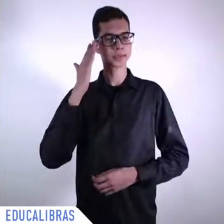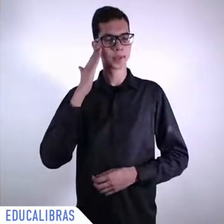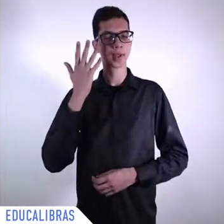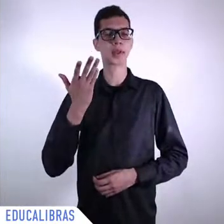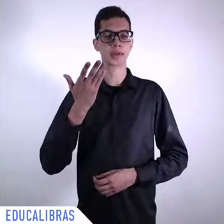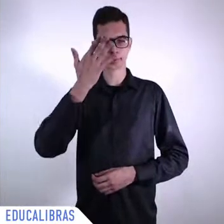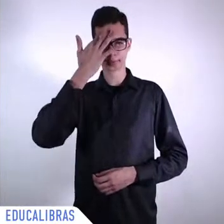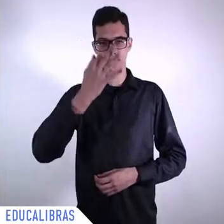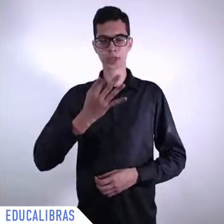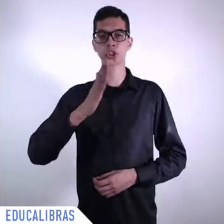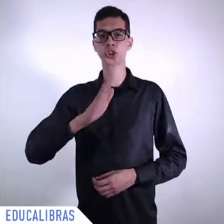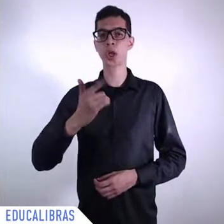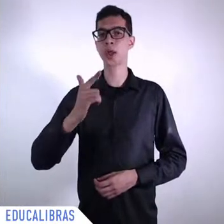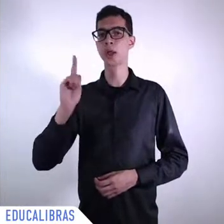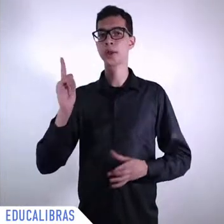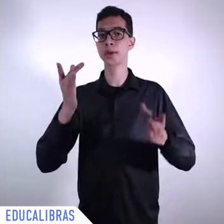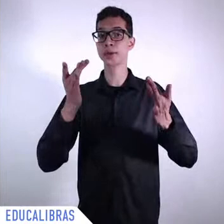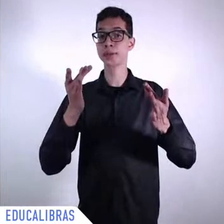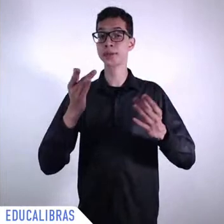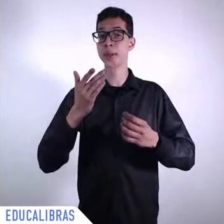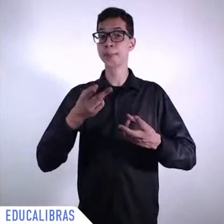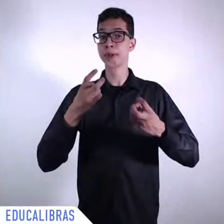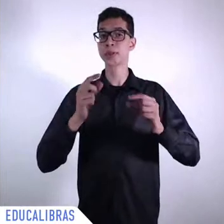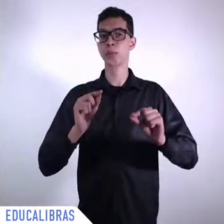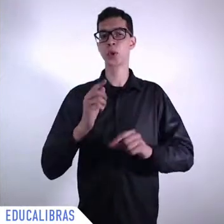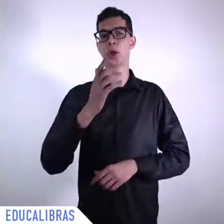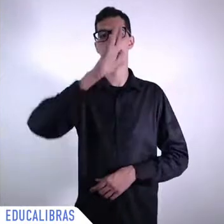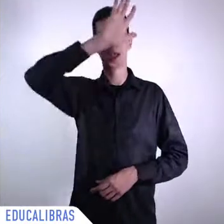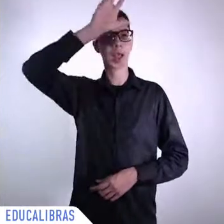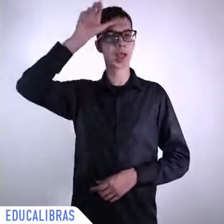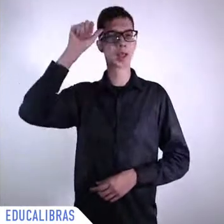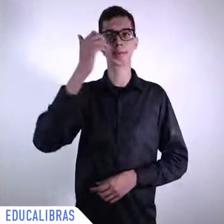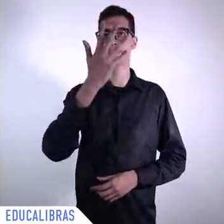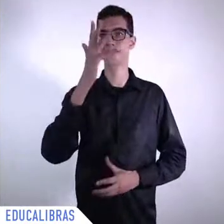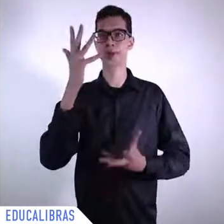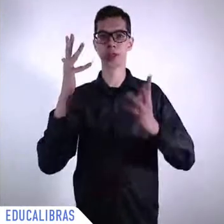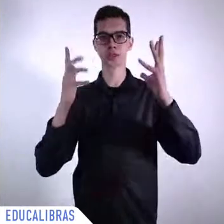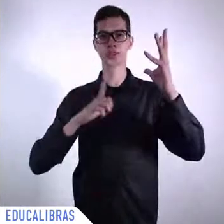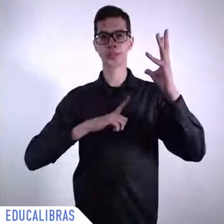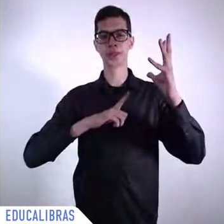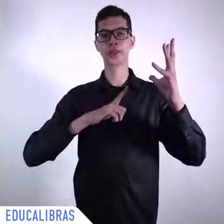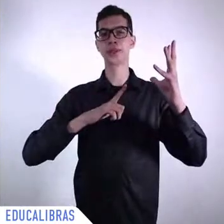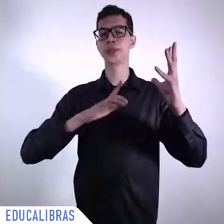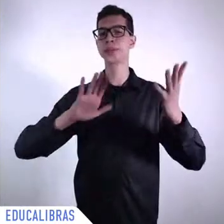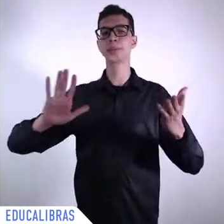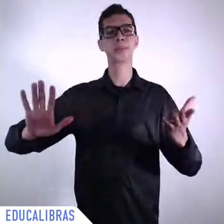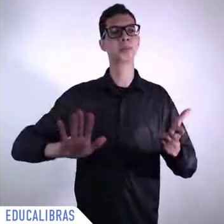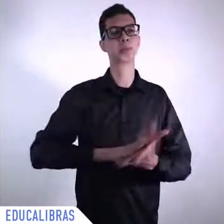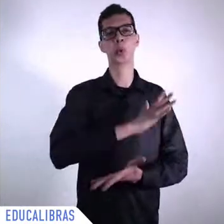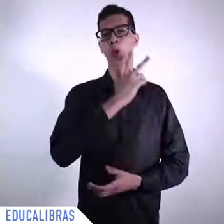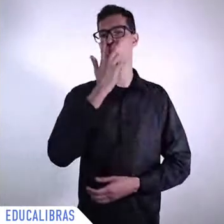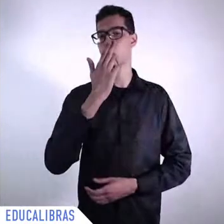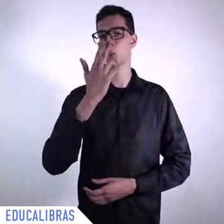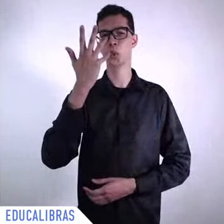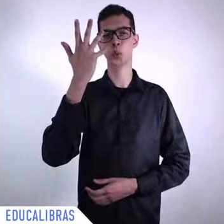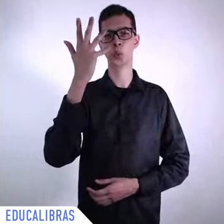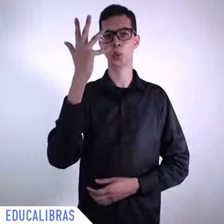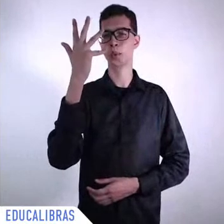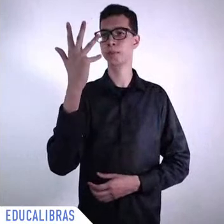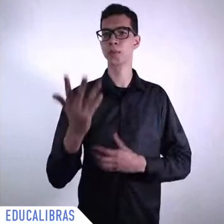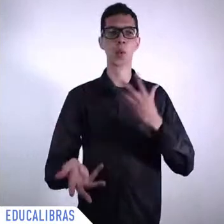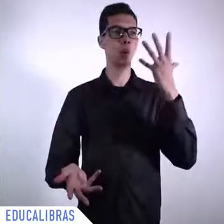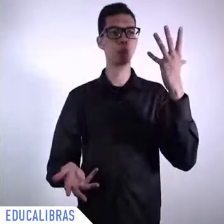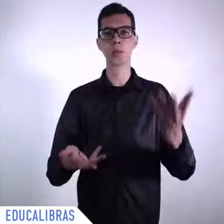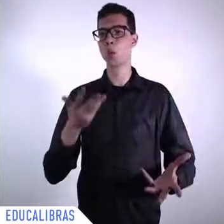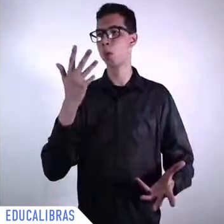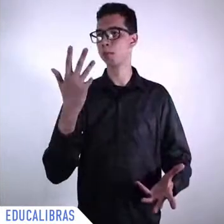region but this is very much linked also with the maintaining of the cultural diversity and this is my third point